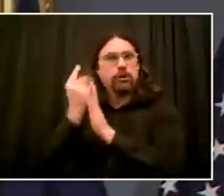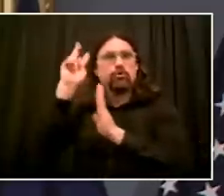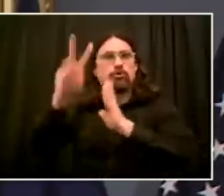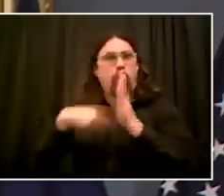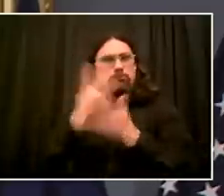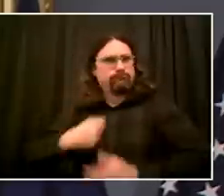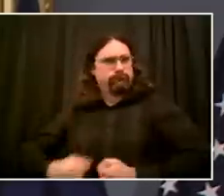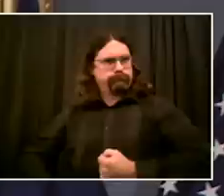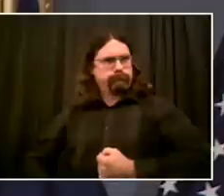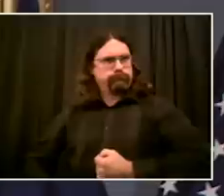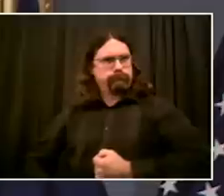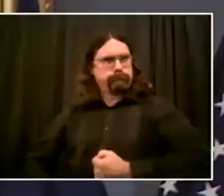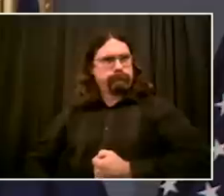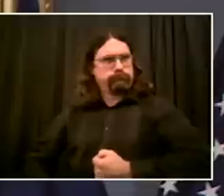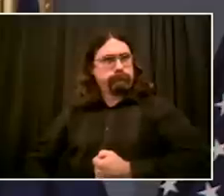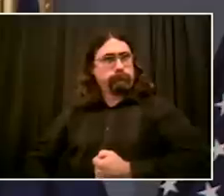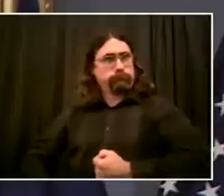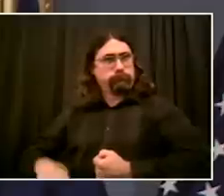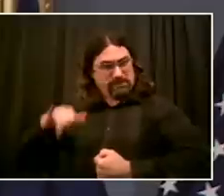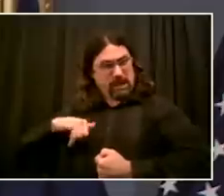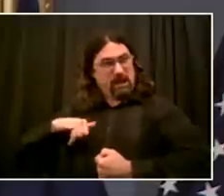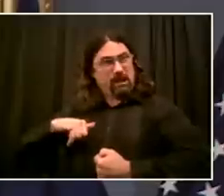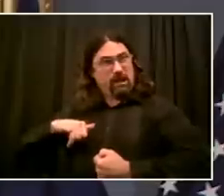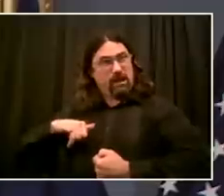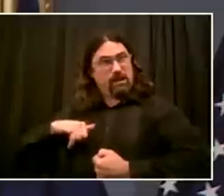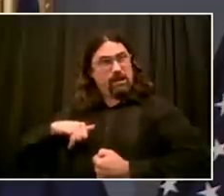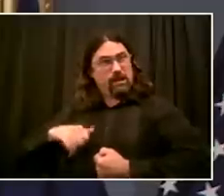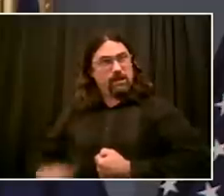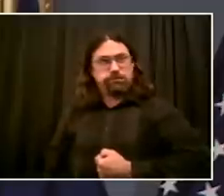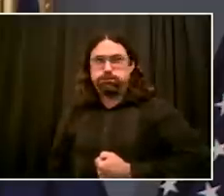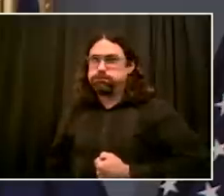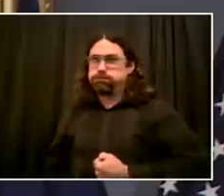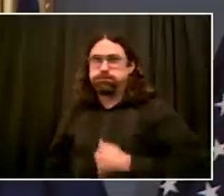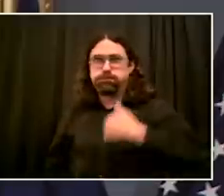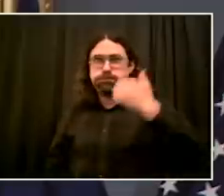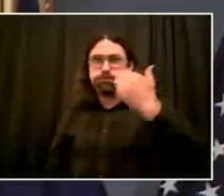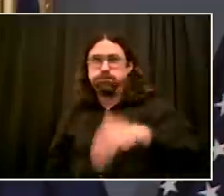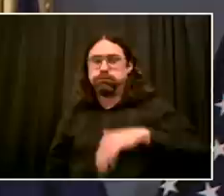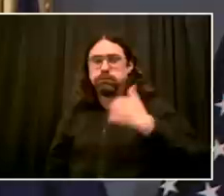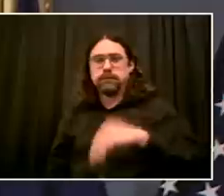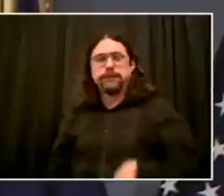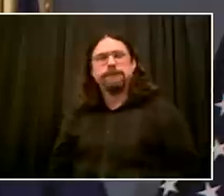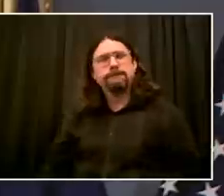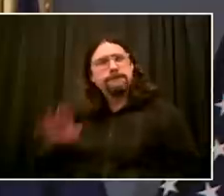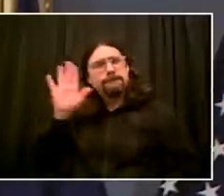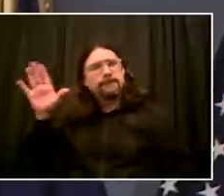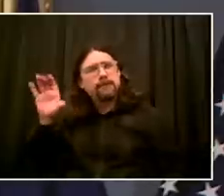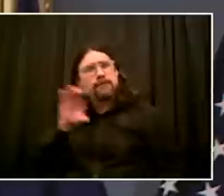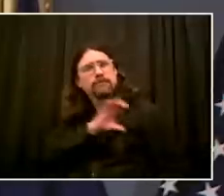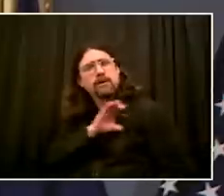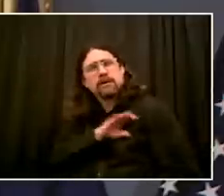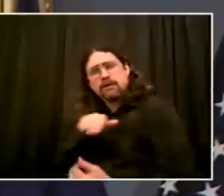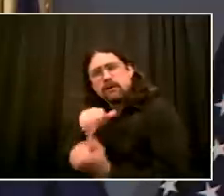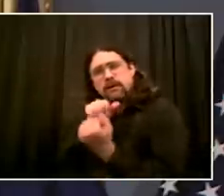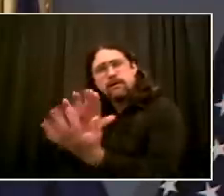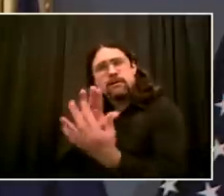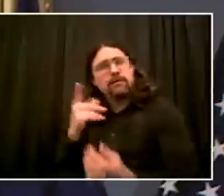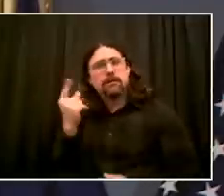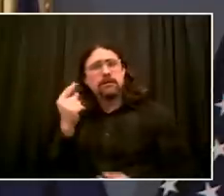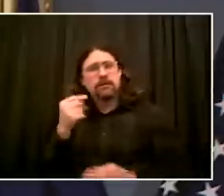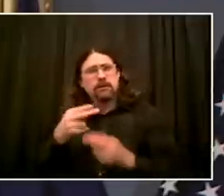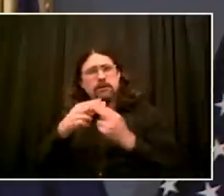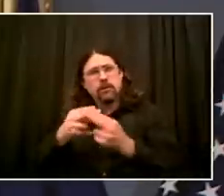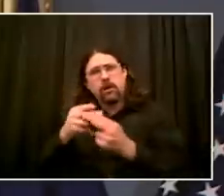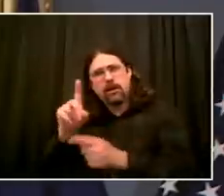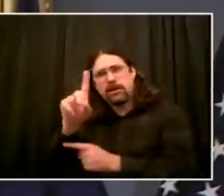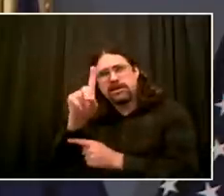only pointing to a few incidents because there were so many other situations where those officers exercised tremendous restraint. That was not true